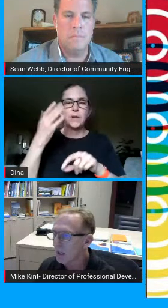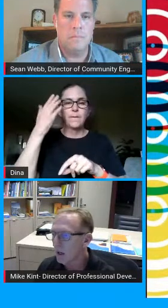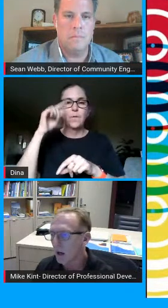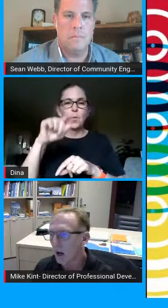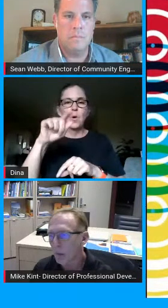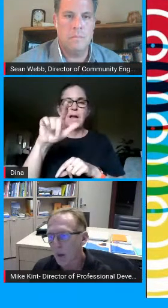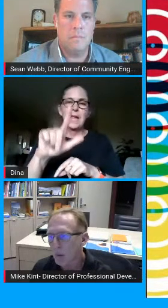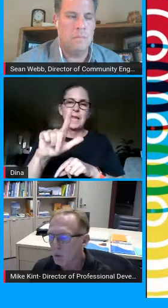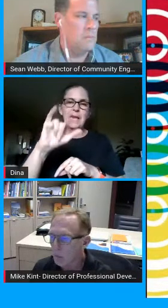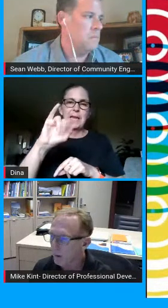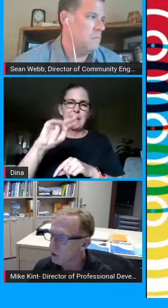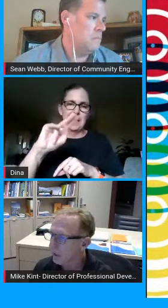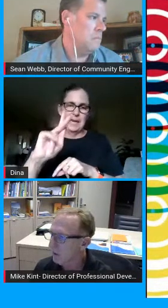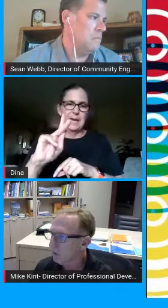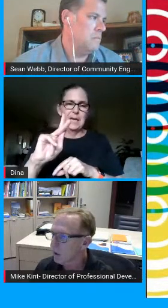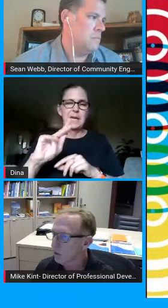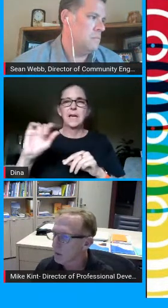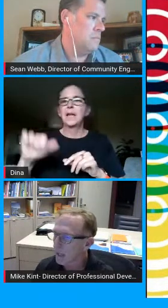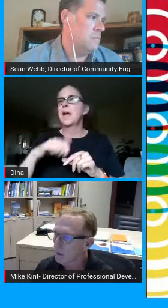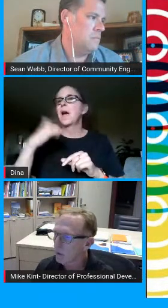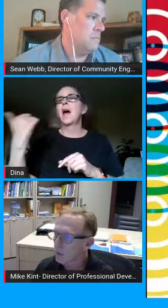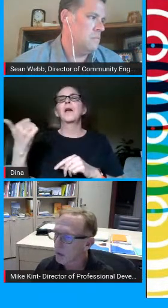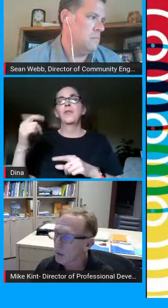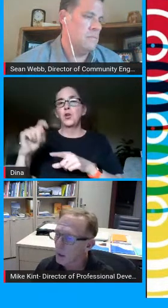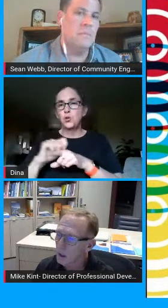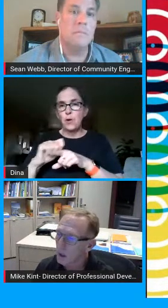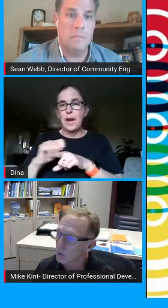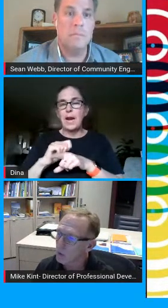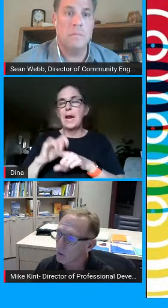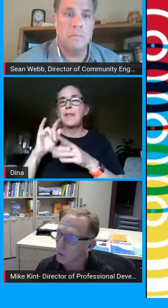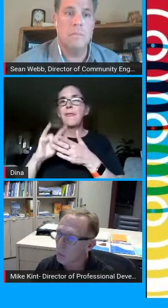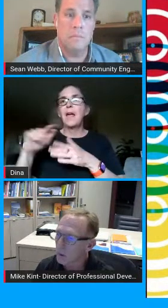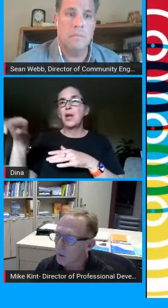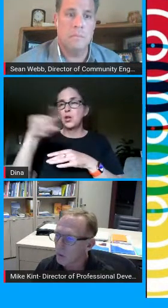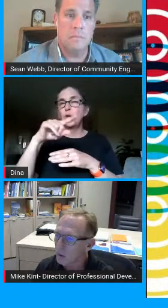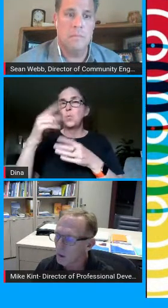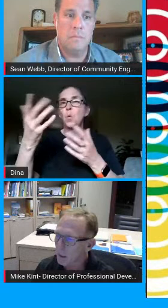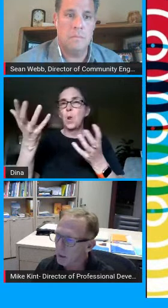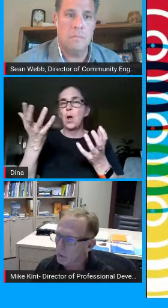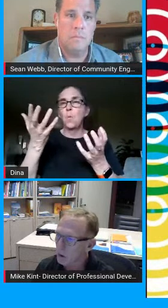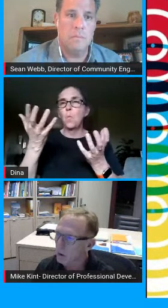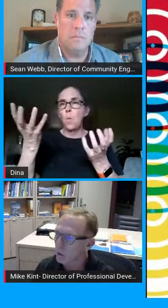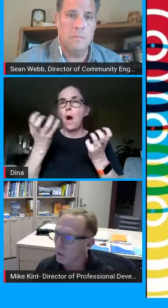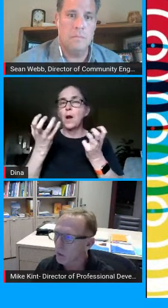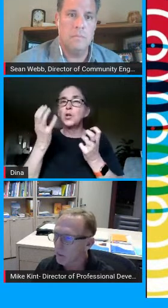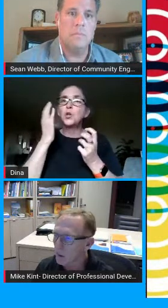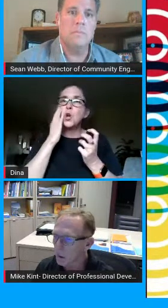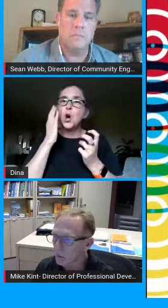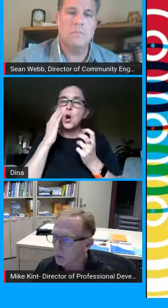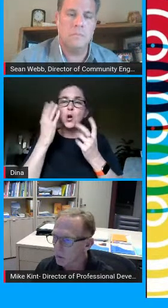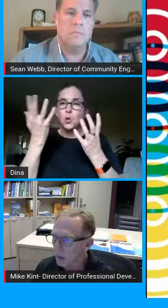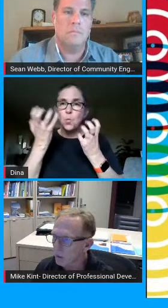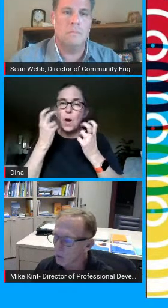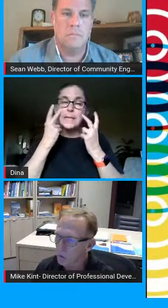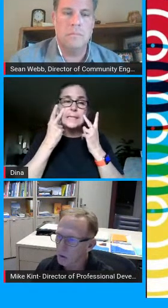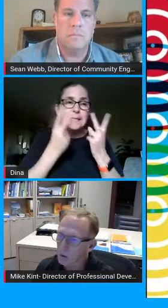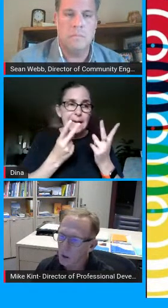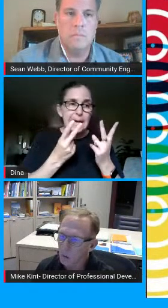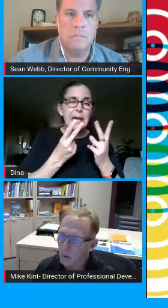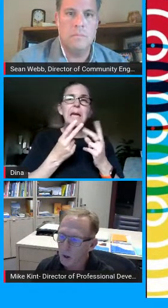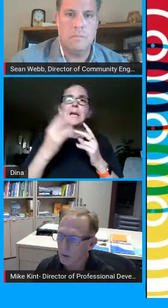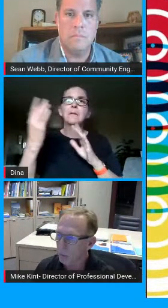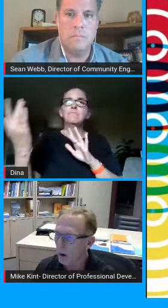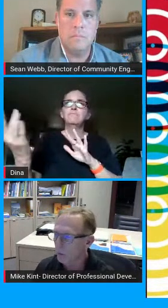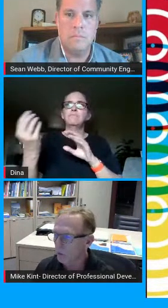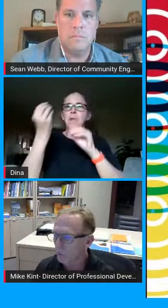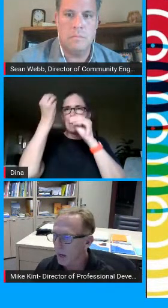there's any upcoming parent trainings that you would like to see us do please let us know because we would love to design those for you